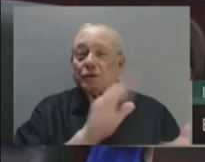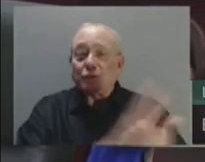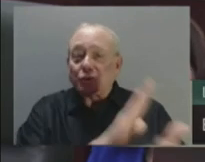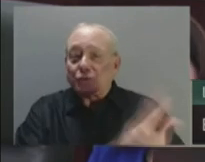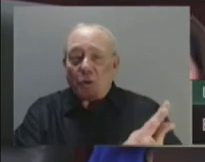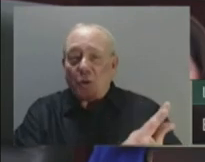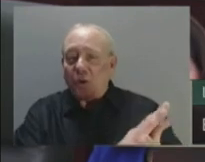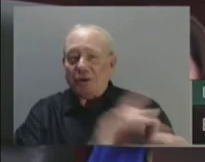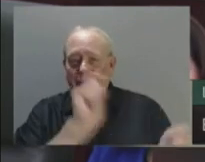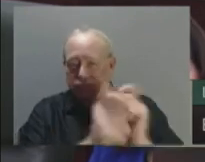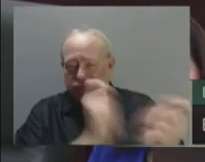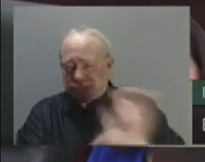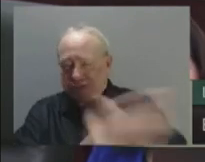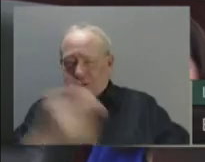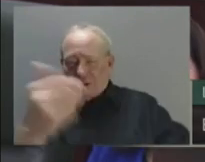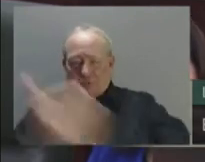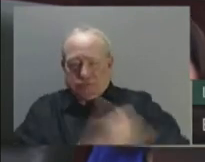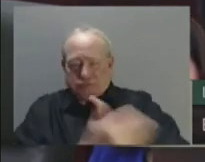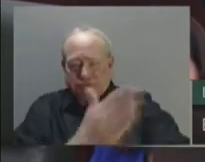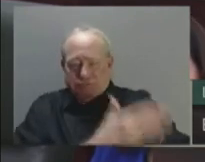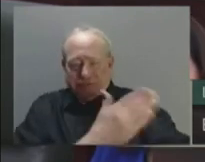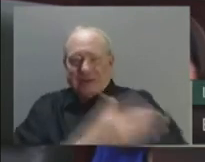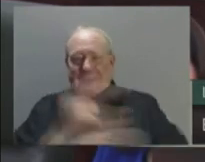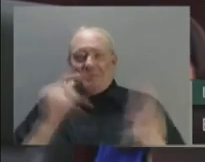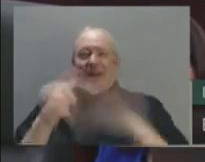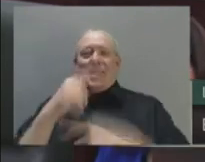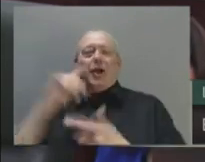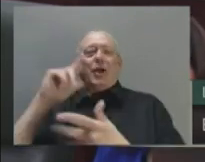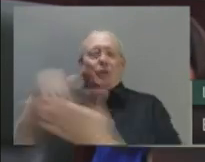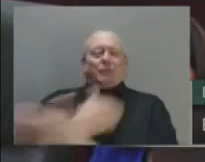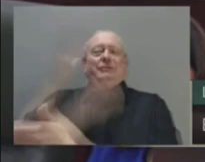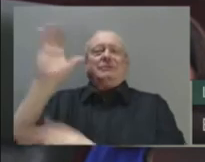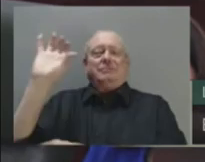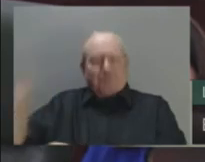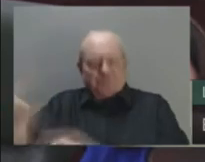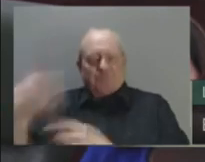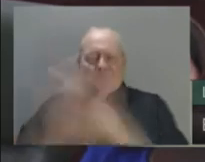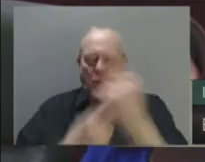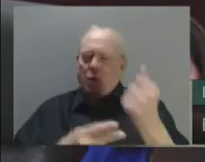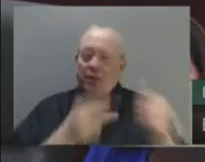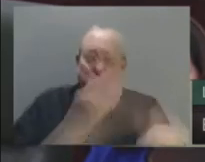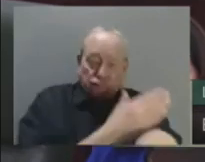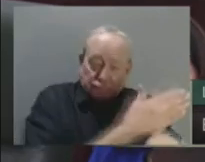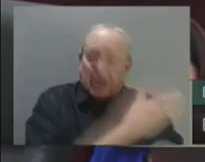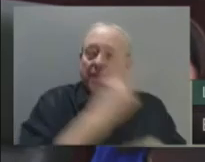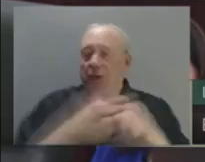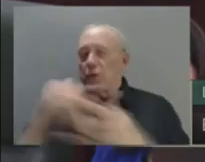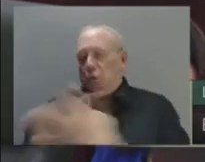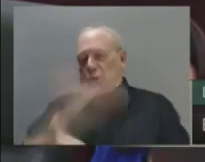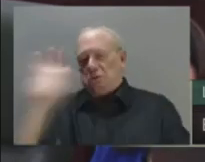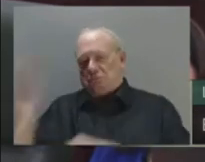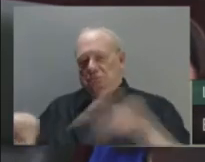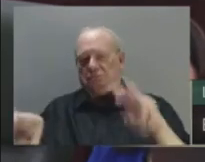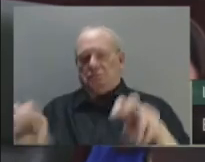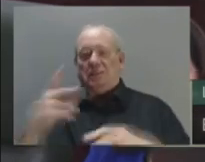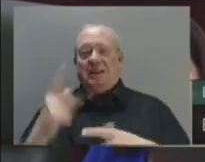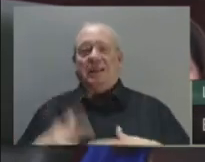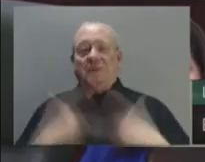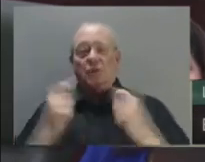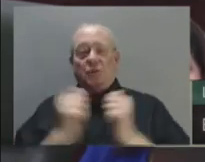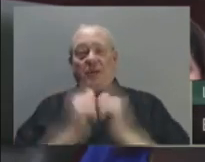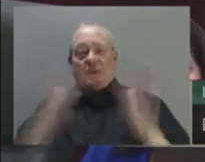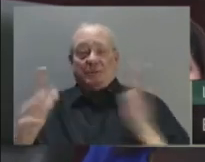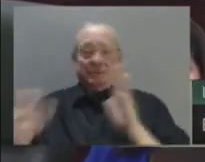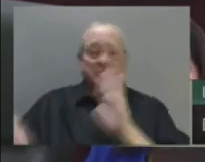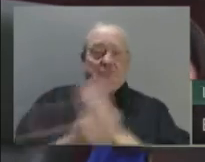Mr. Speaker, living a life free from the effects of crime should be the expectation of every Albertan. Sadly, this